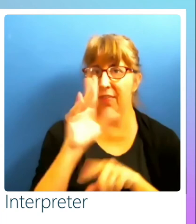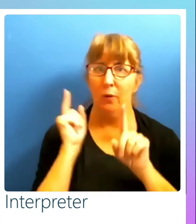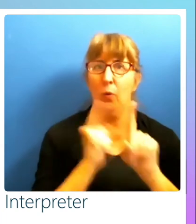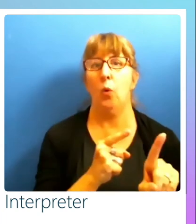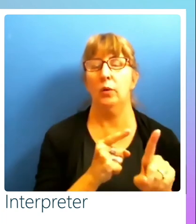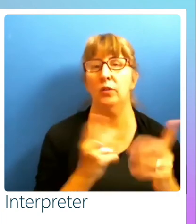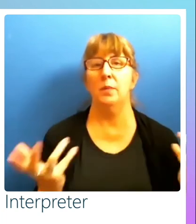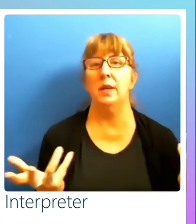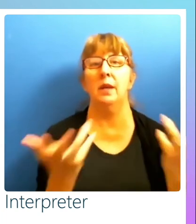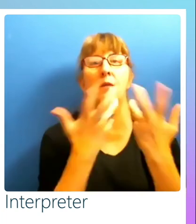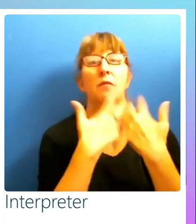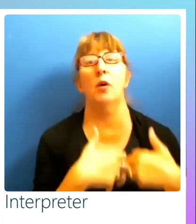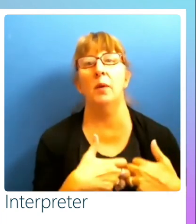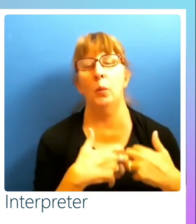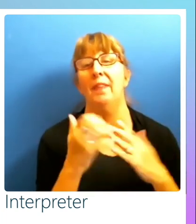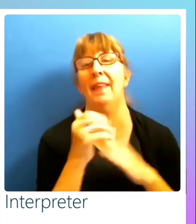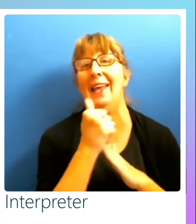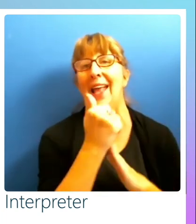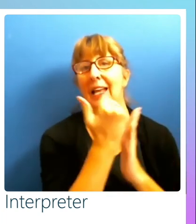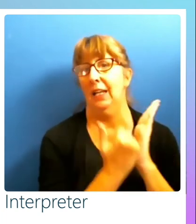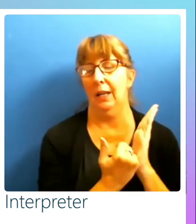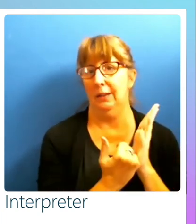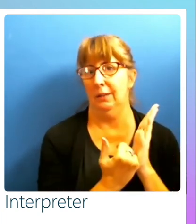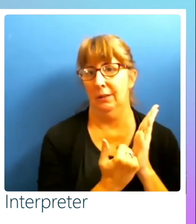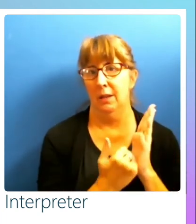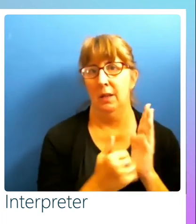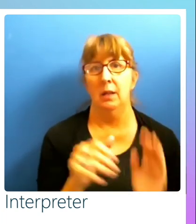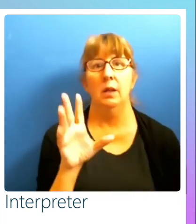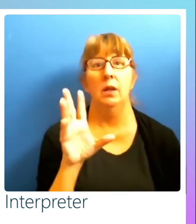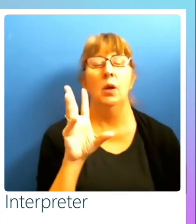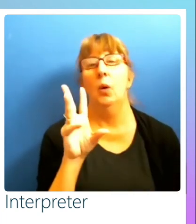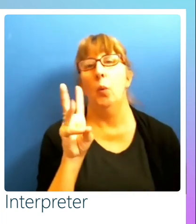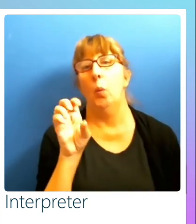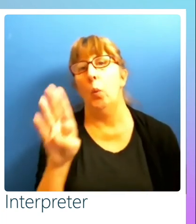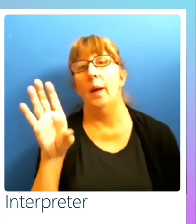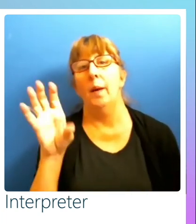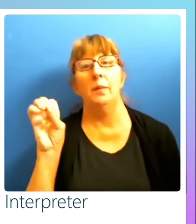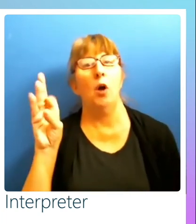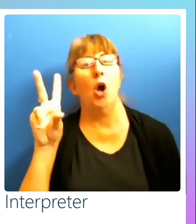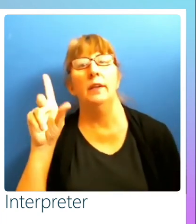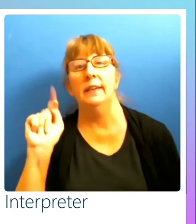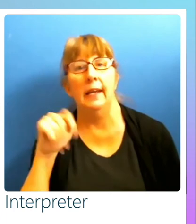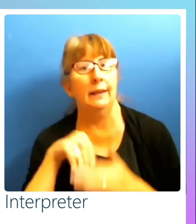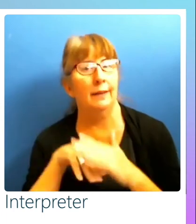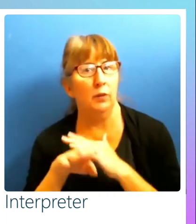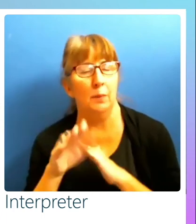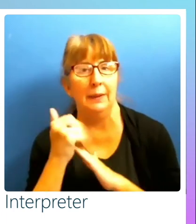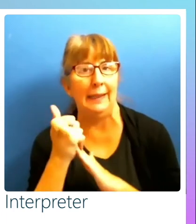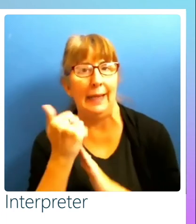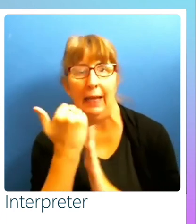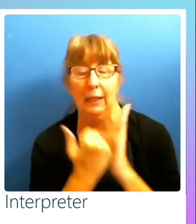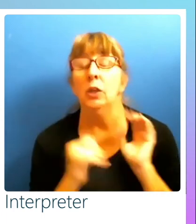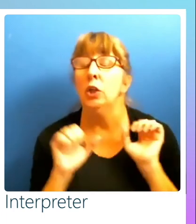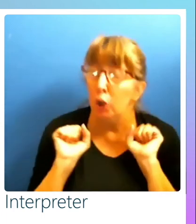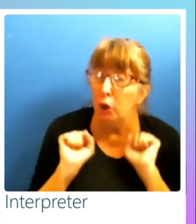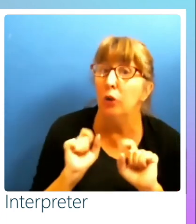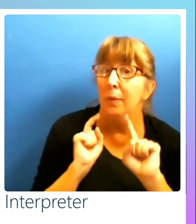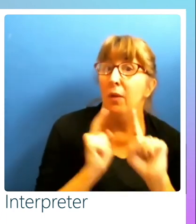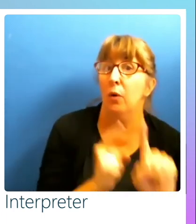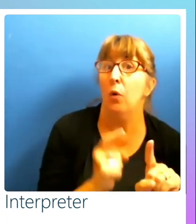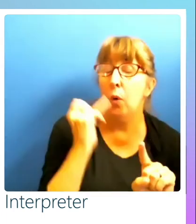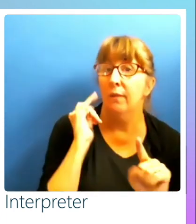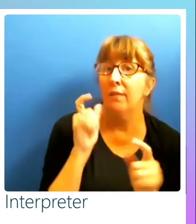conformant with a guideline, right, web content accessibility guidelines. That could be the goal, if that's